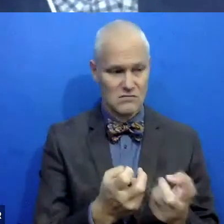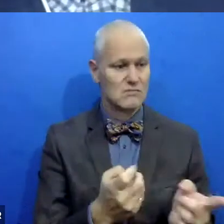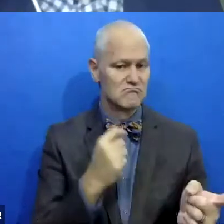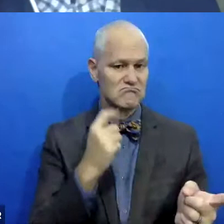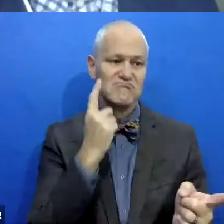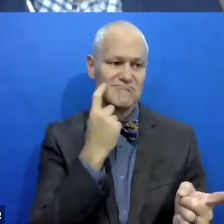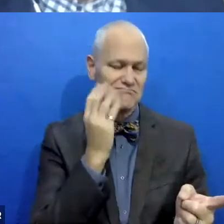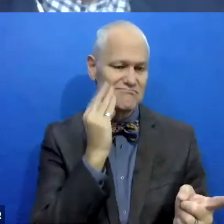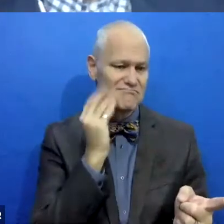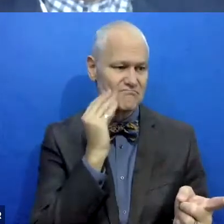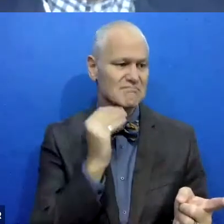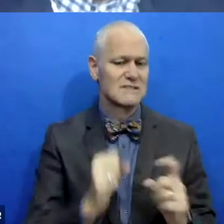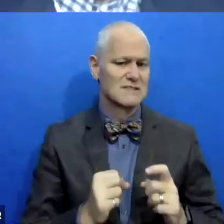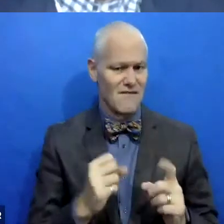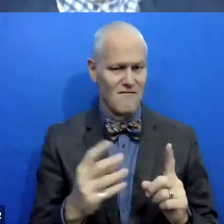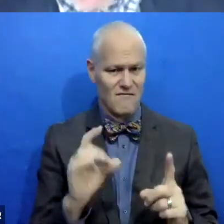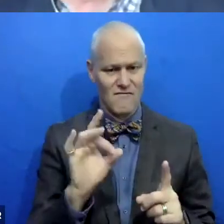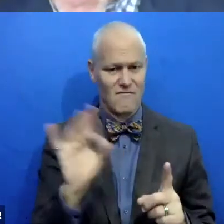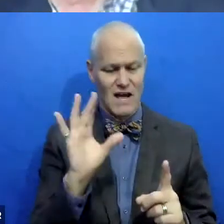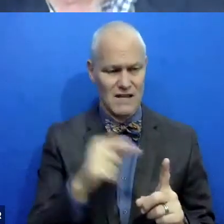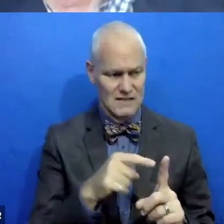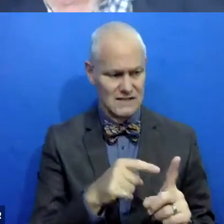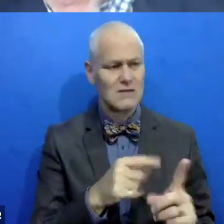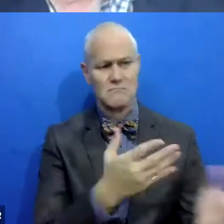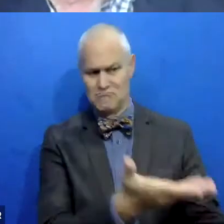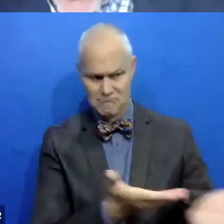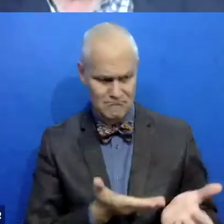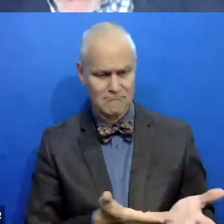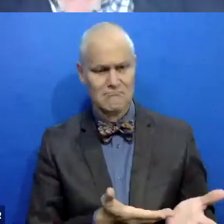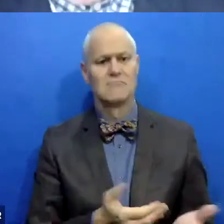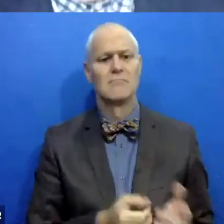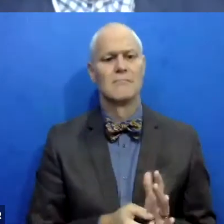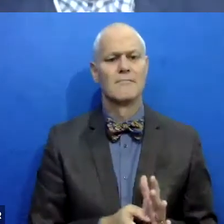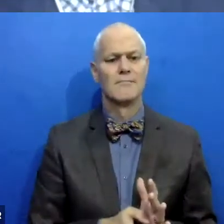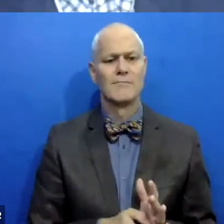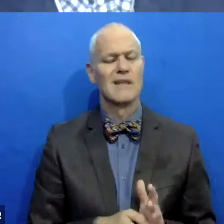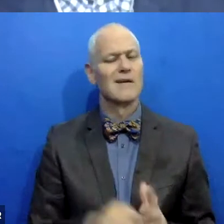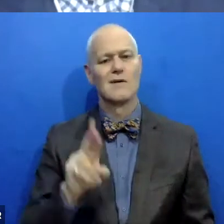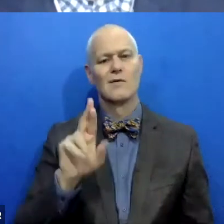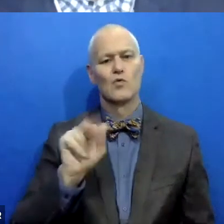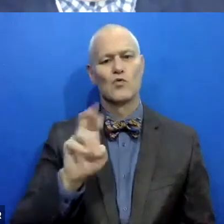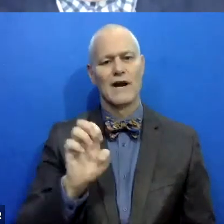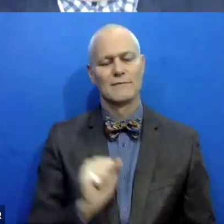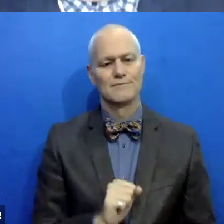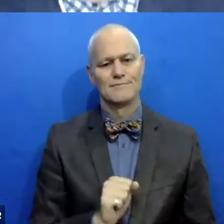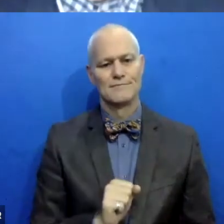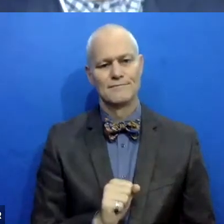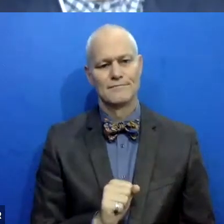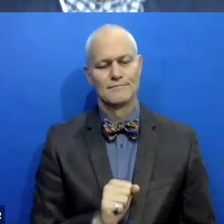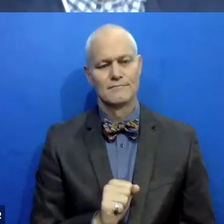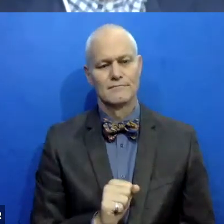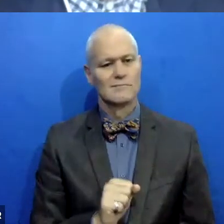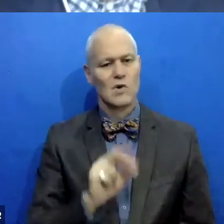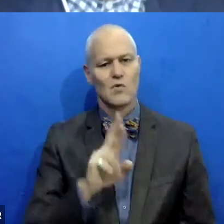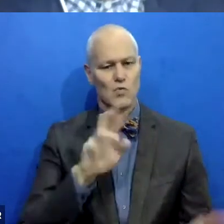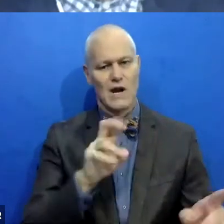violence used by everyone we accept as a participant. Uh, we rarely, um, have that offer